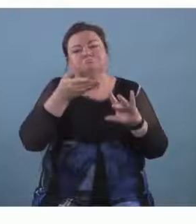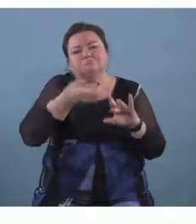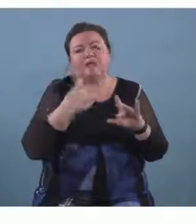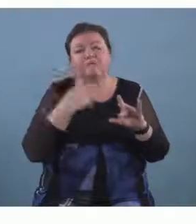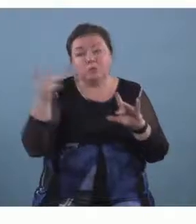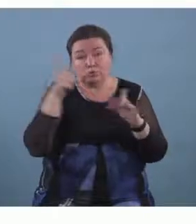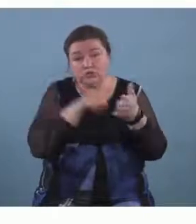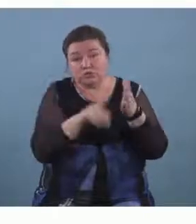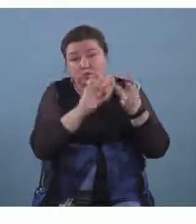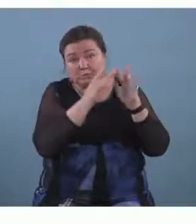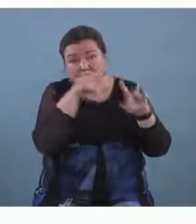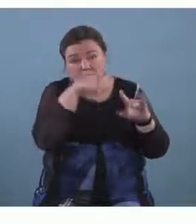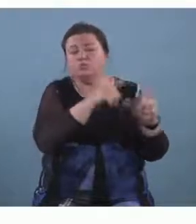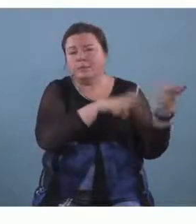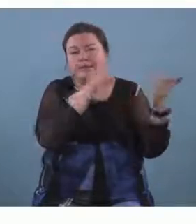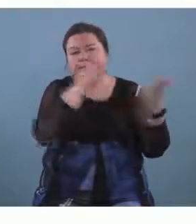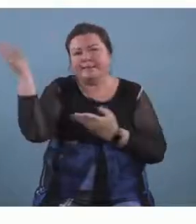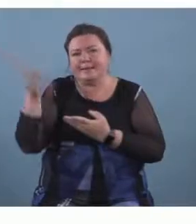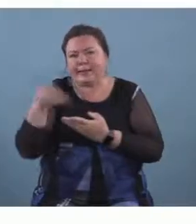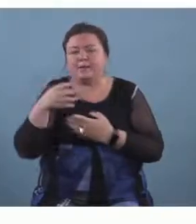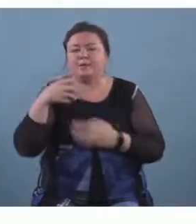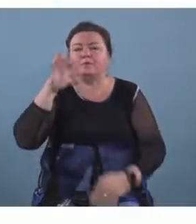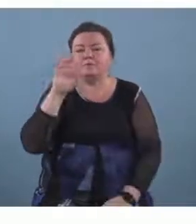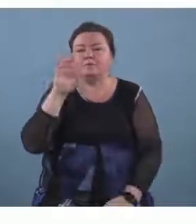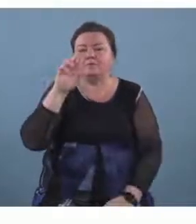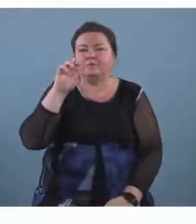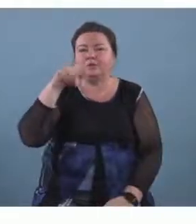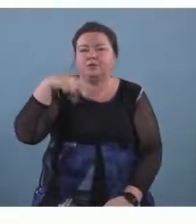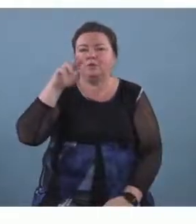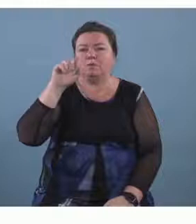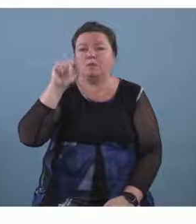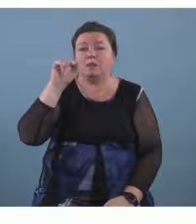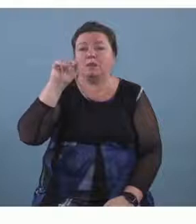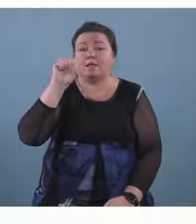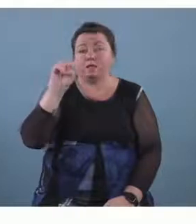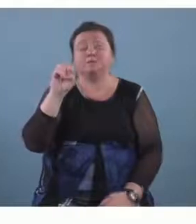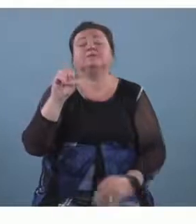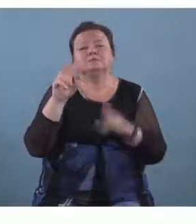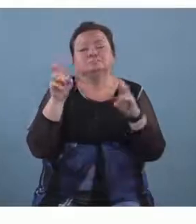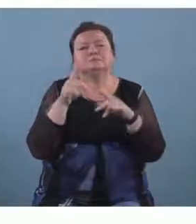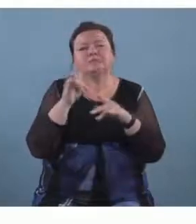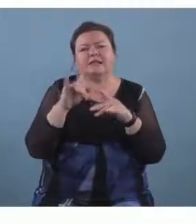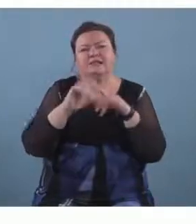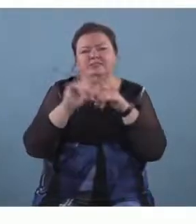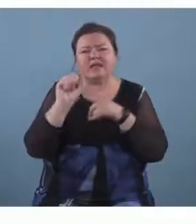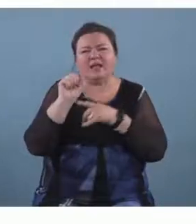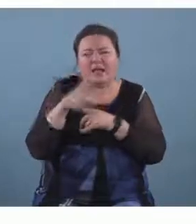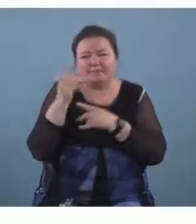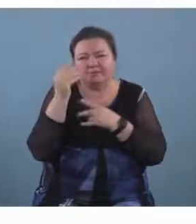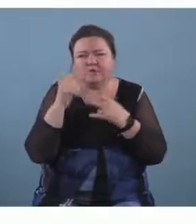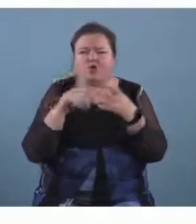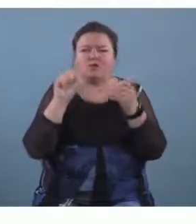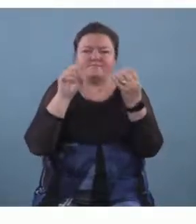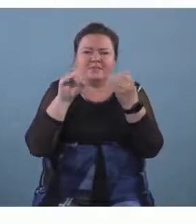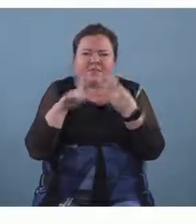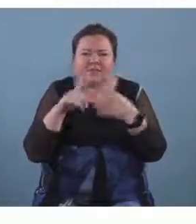website you can download the vehicle life report with all the apps listed and all the feedback that we've gained from the